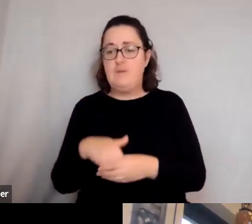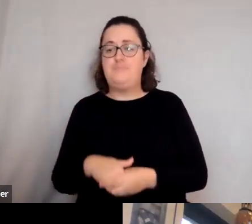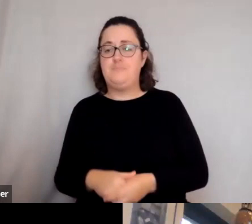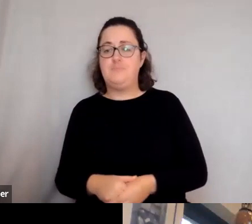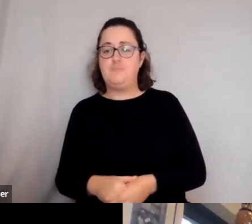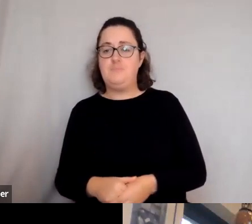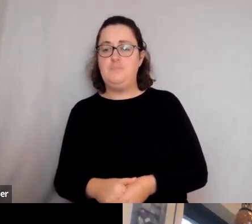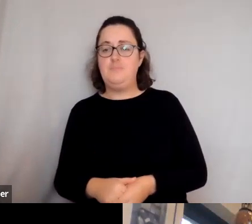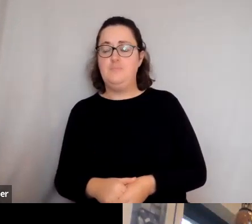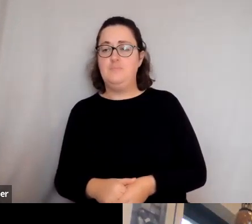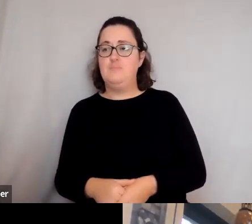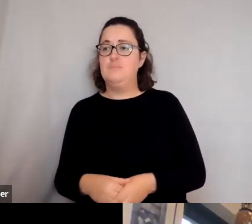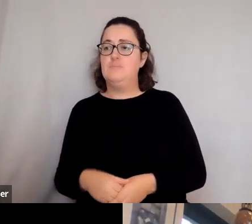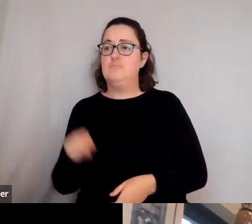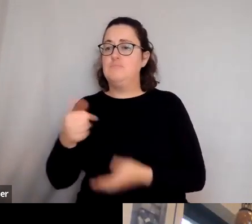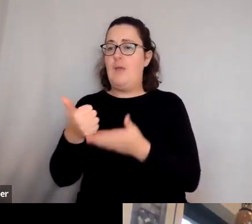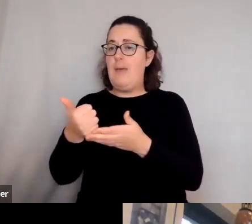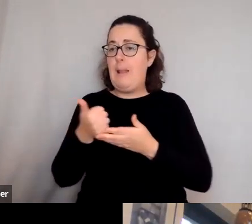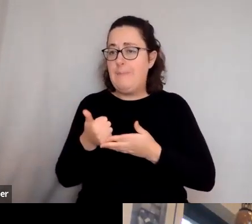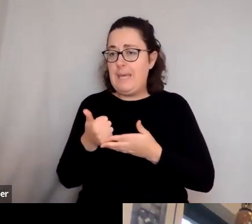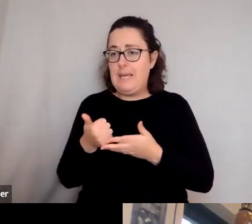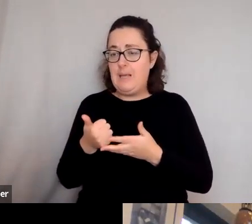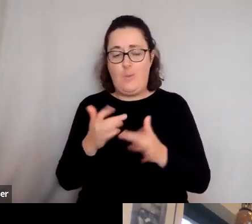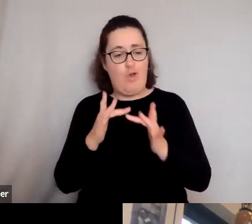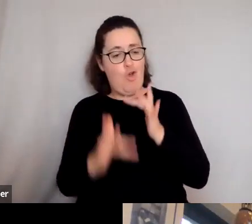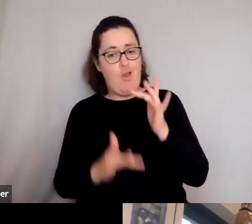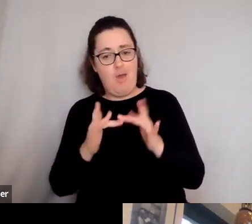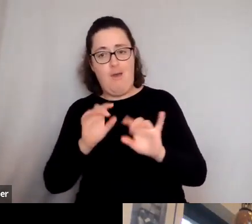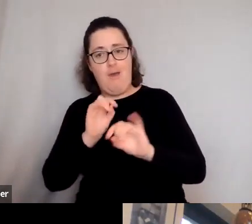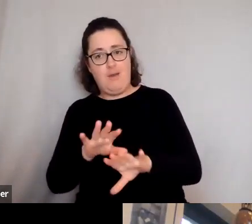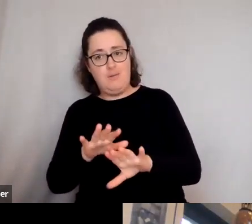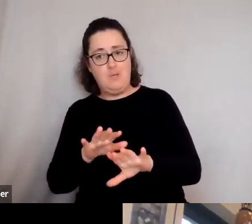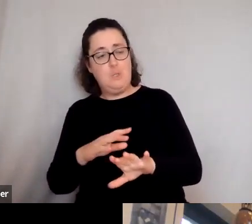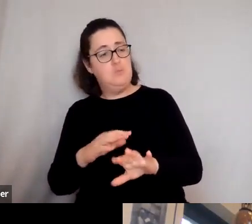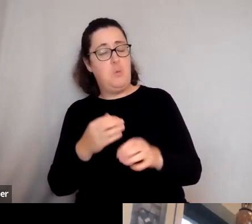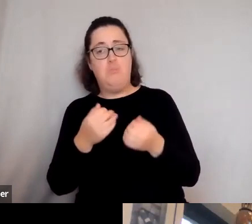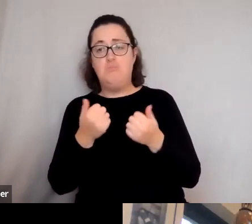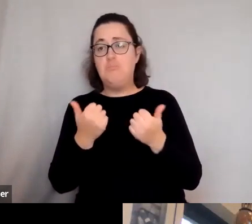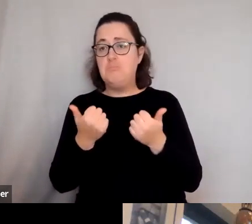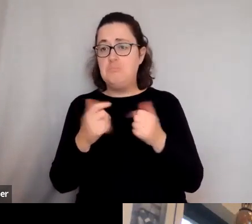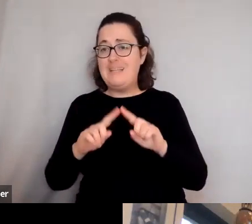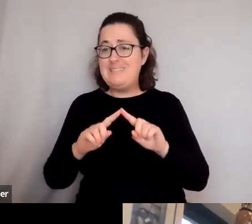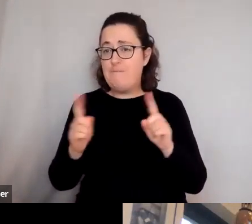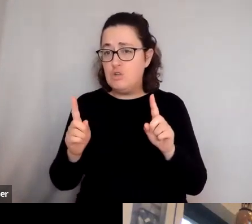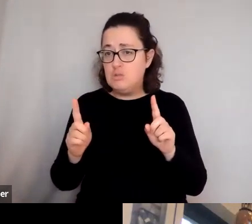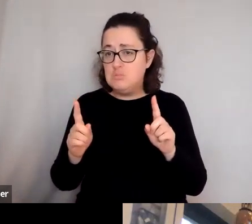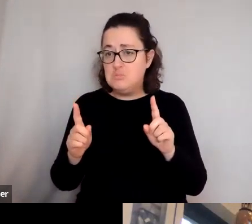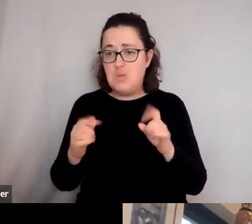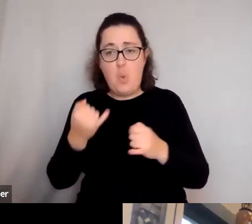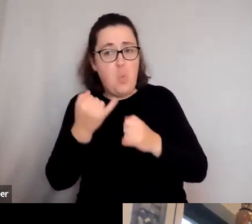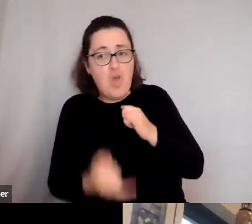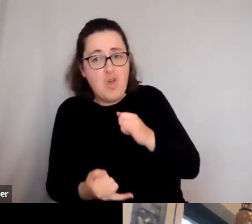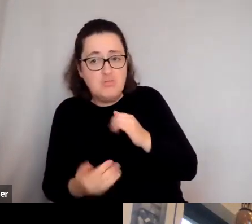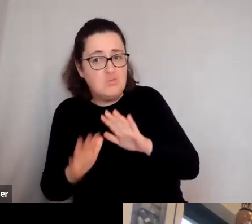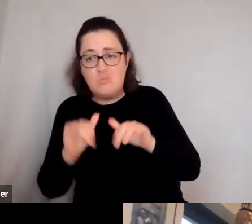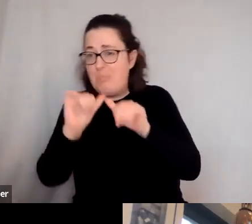you know, you helping us do this and say, okay, it's different, it's not worse or better, but learning and education